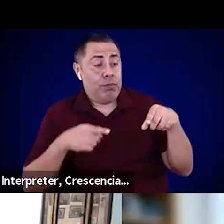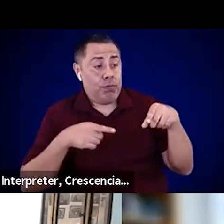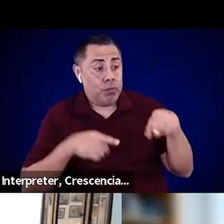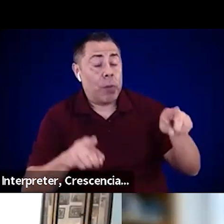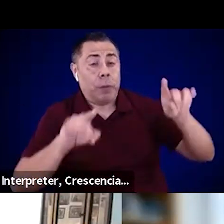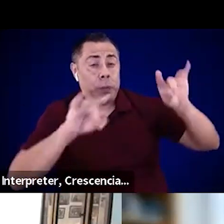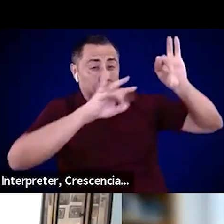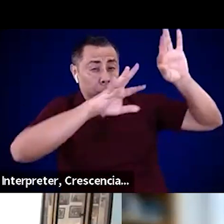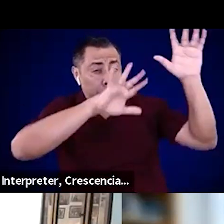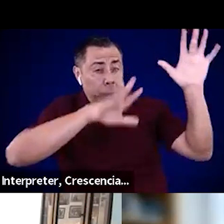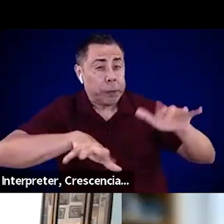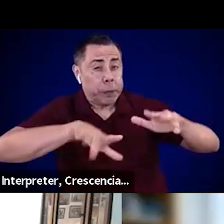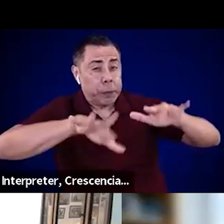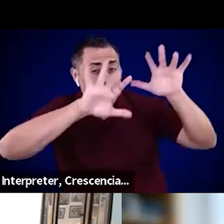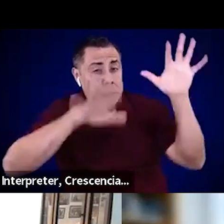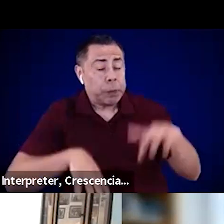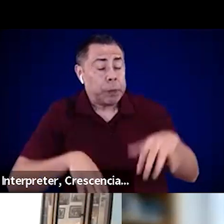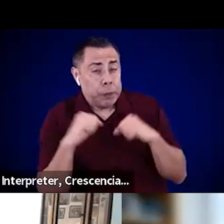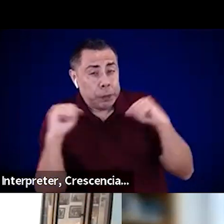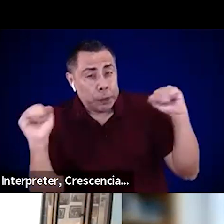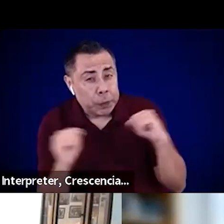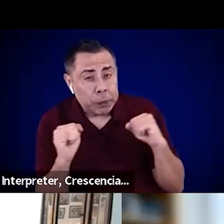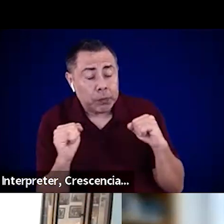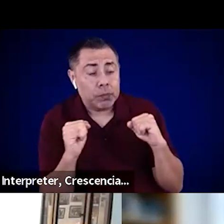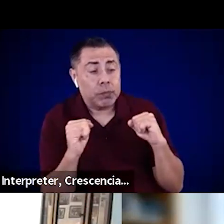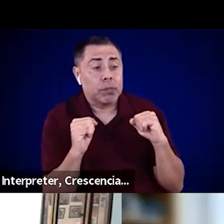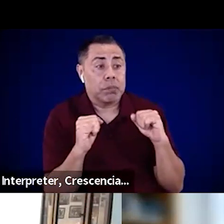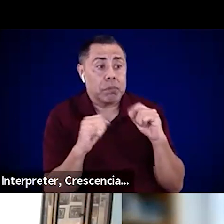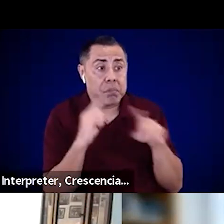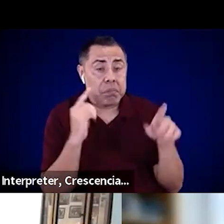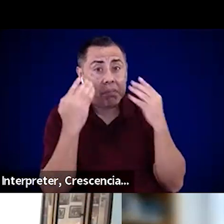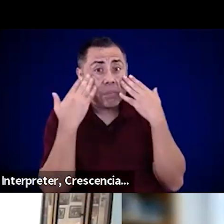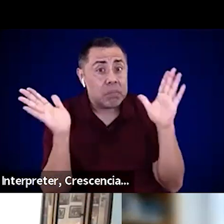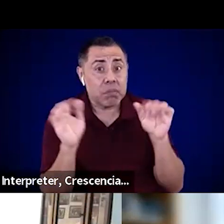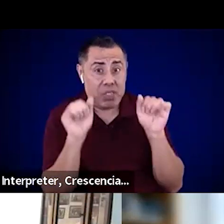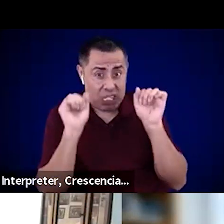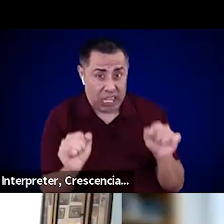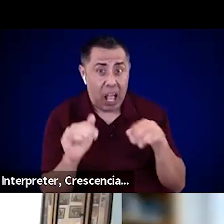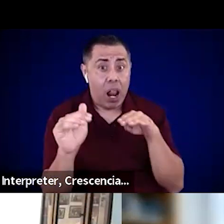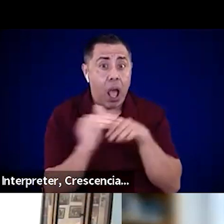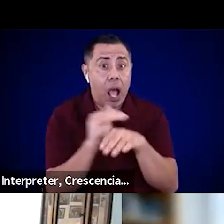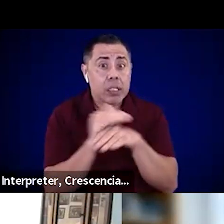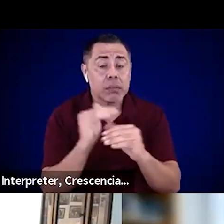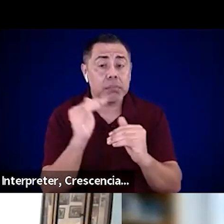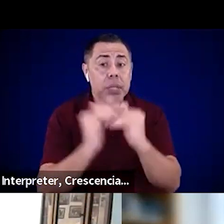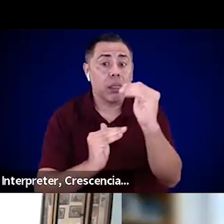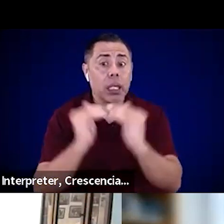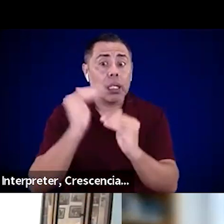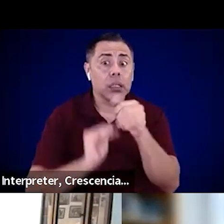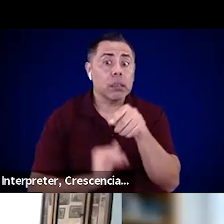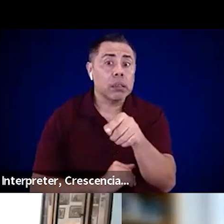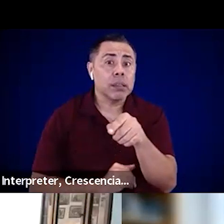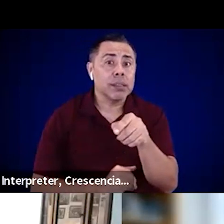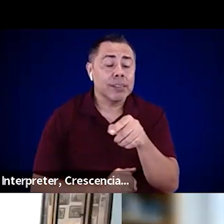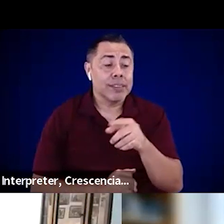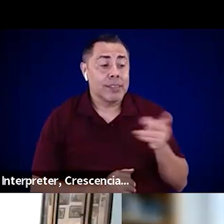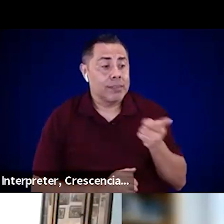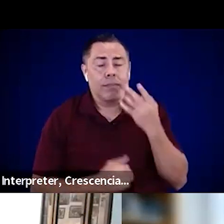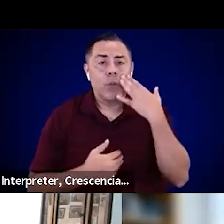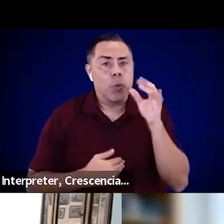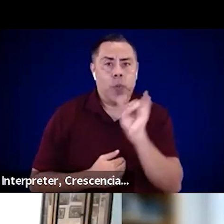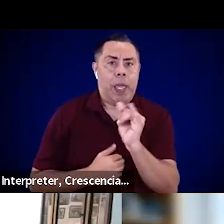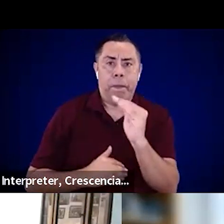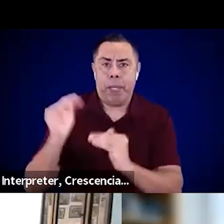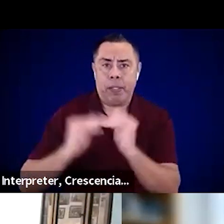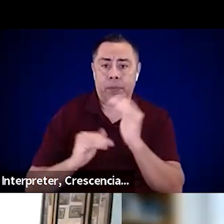able to access this building because it was a building in their community, you know, they weren't really familiar with. This couple did have, a